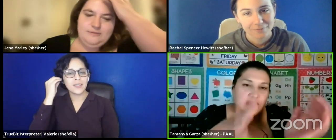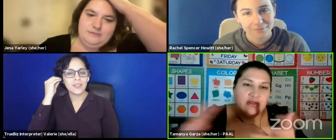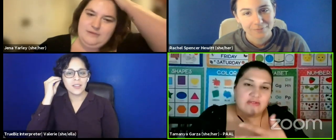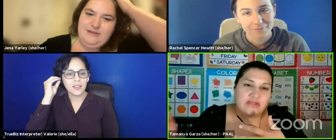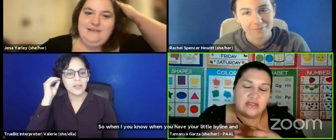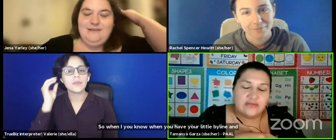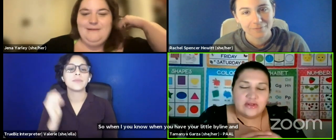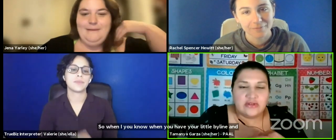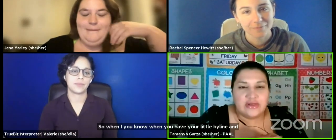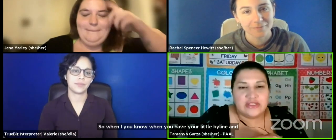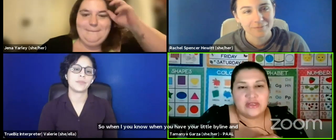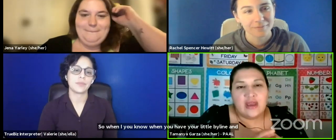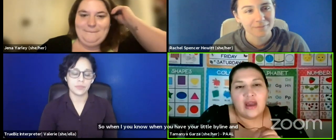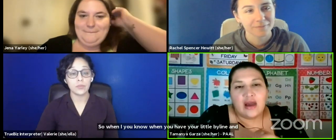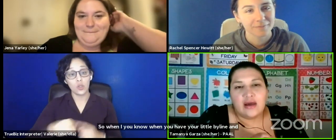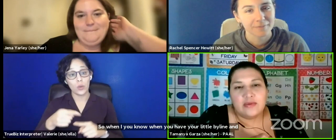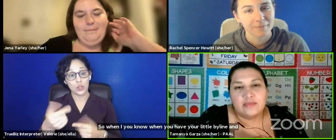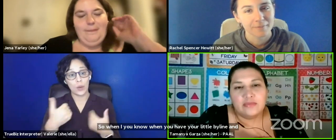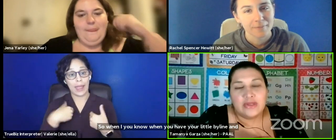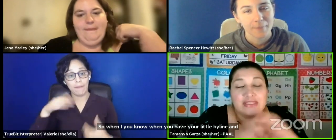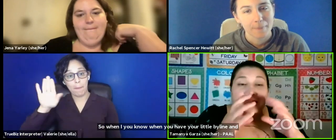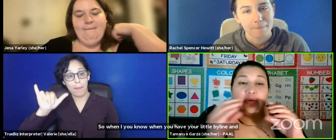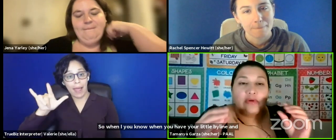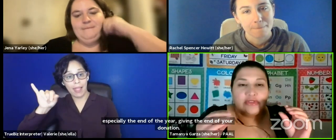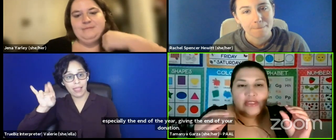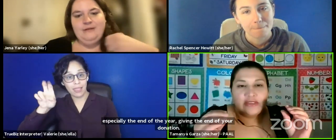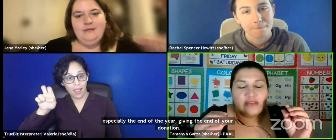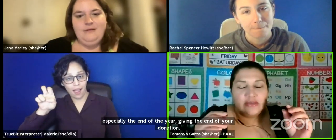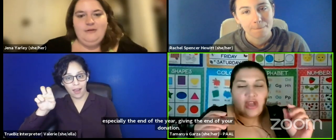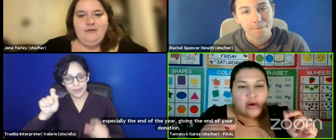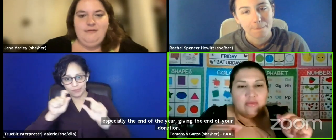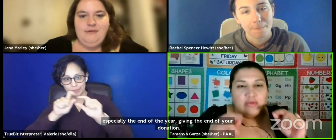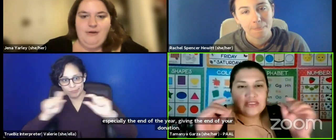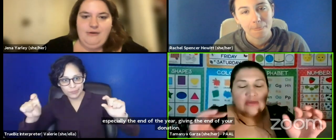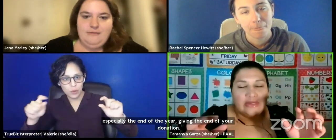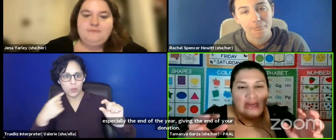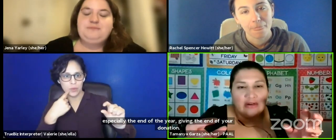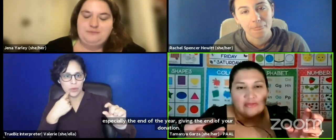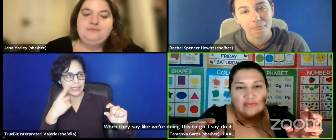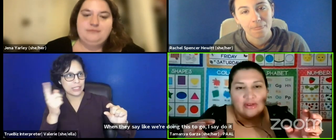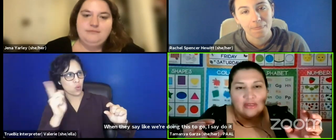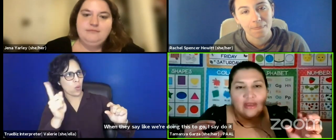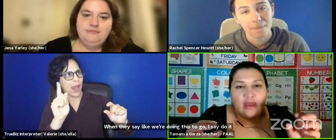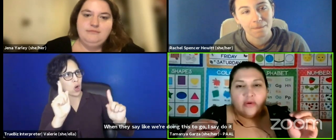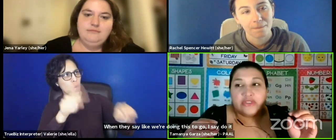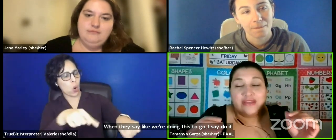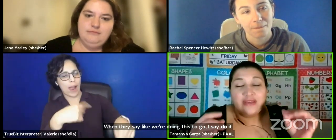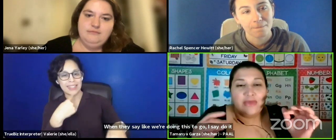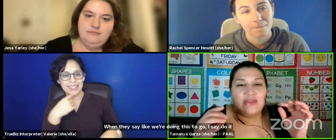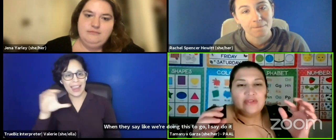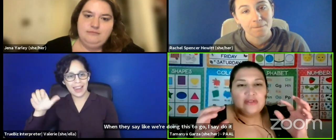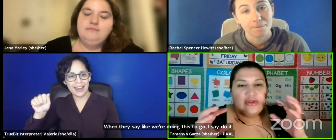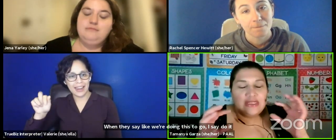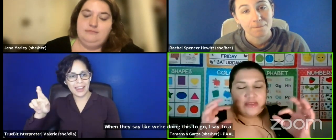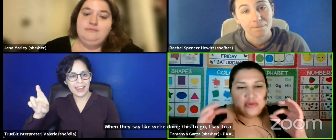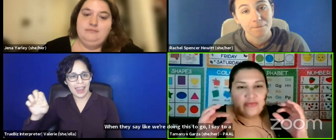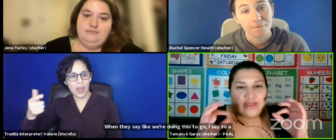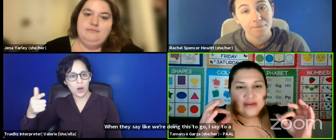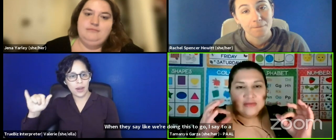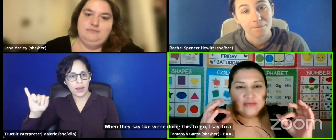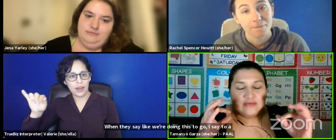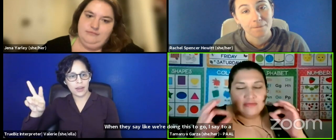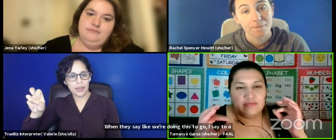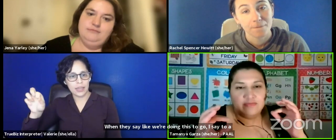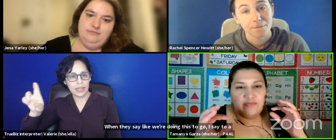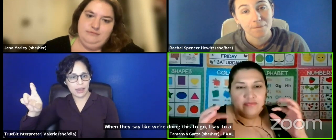especially the end of the year, giving the end of your donation, um, when they say like, where would you like this to go? I say to a caregiver fund, which I think may even create some